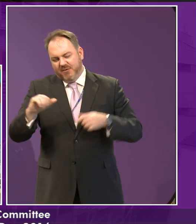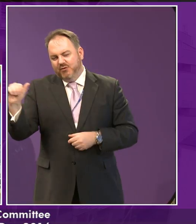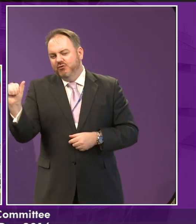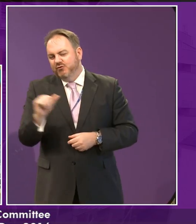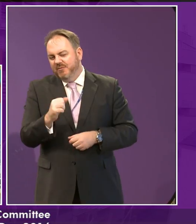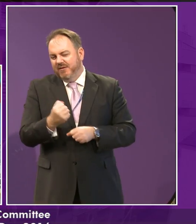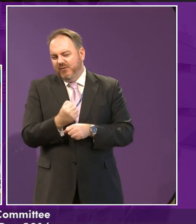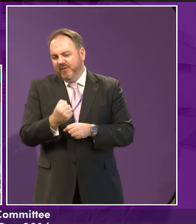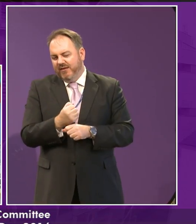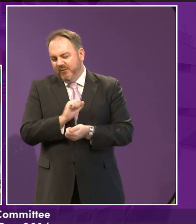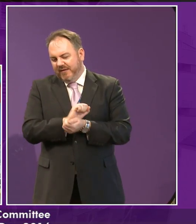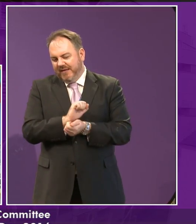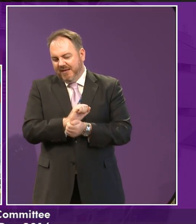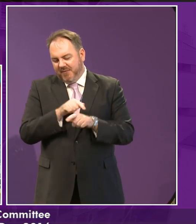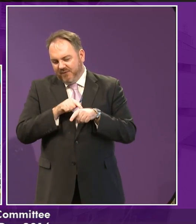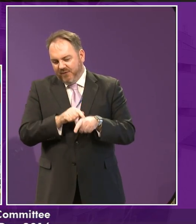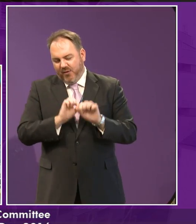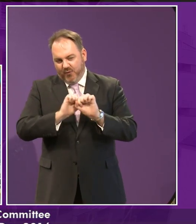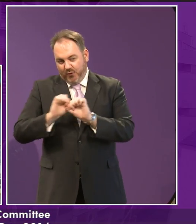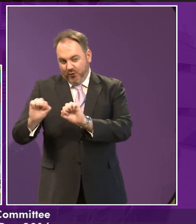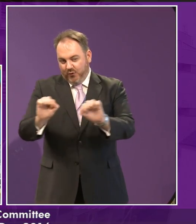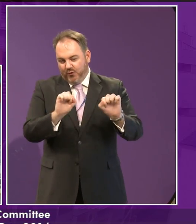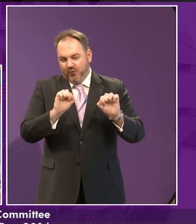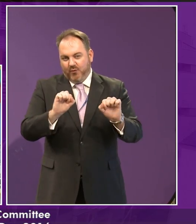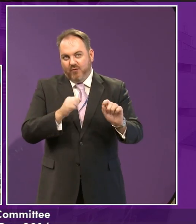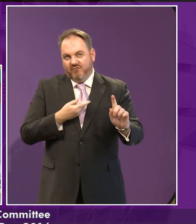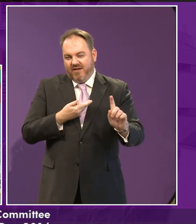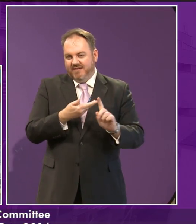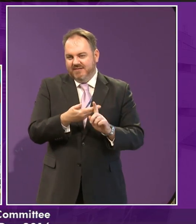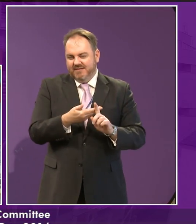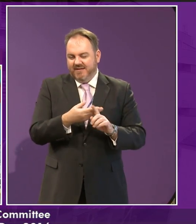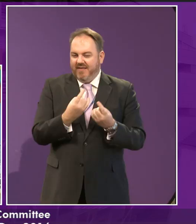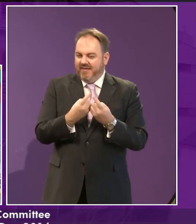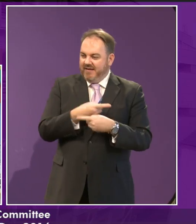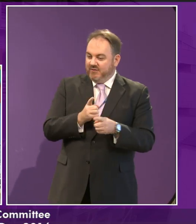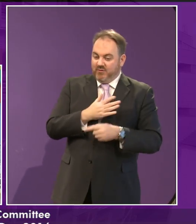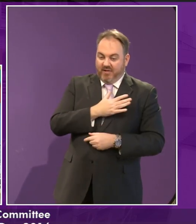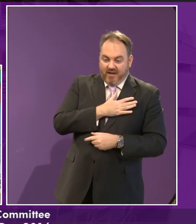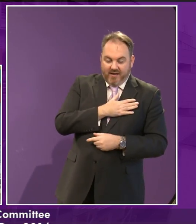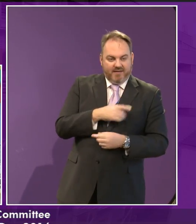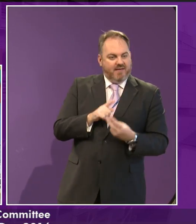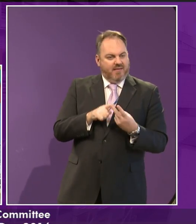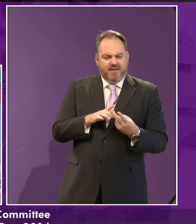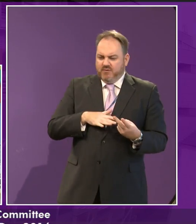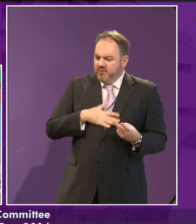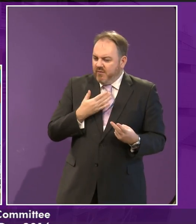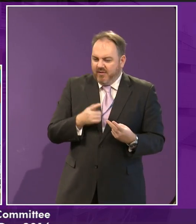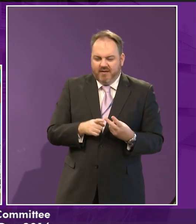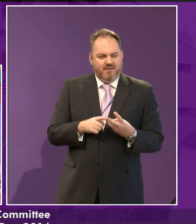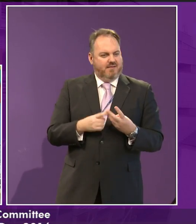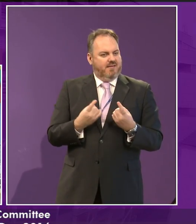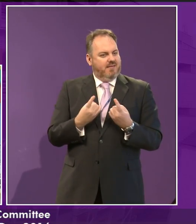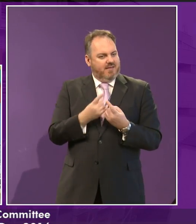that we maintain your rights and the things that really matter to you. So the things that you like, but the things that you think we should fix as well. So we're really keen